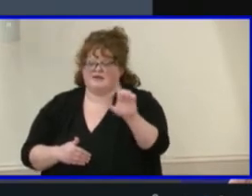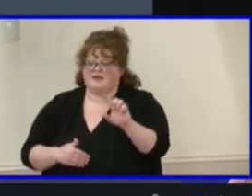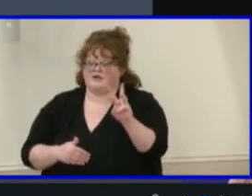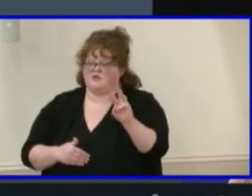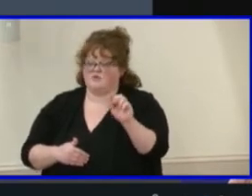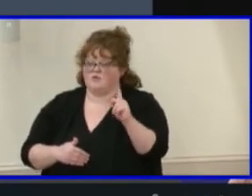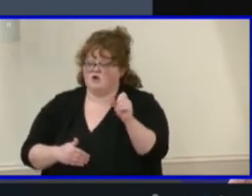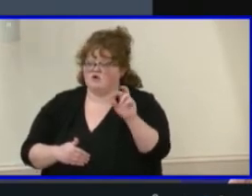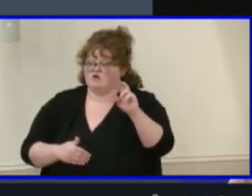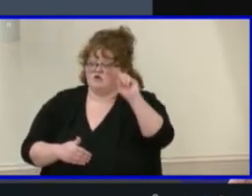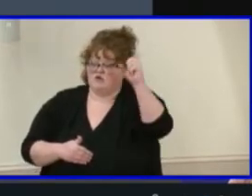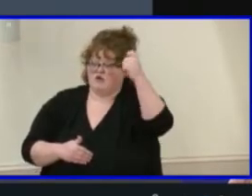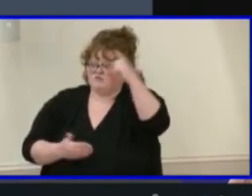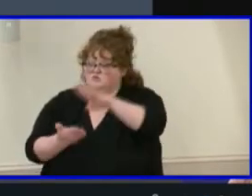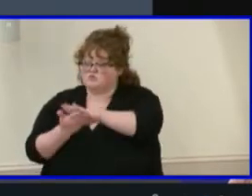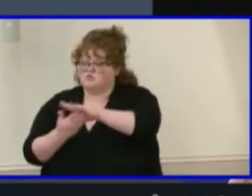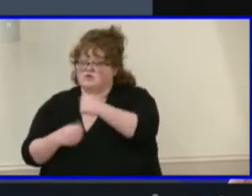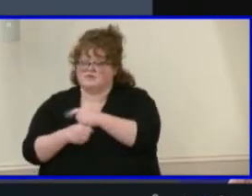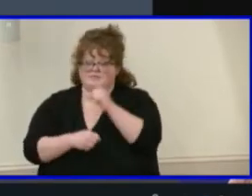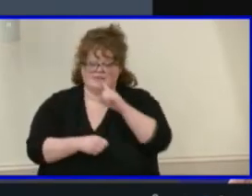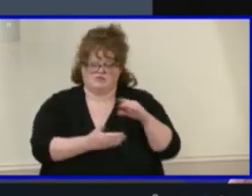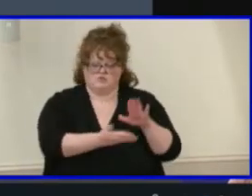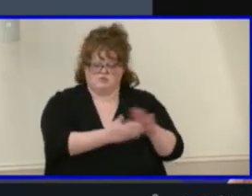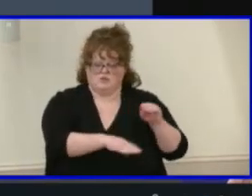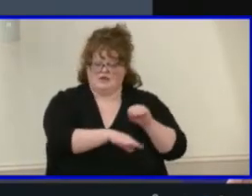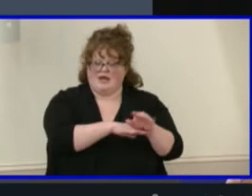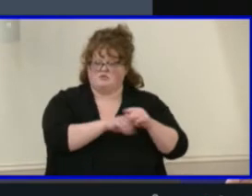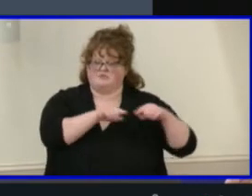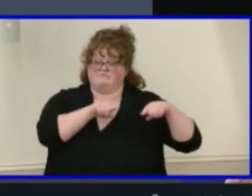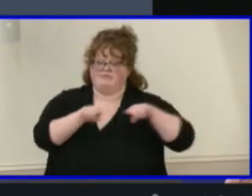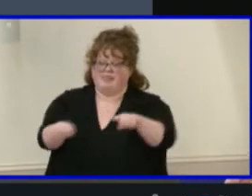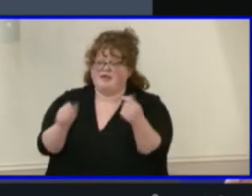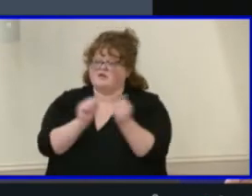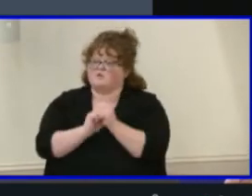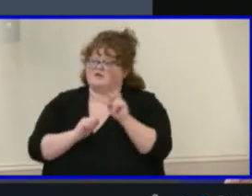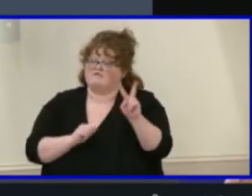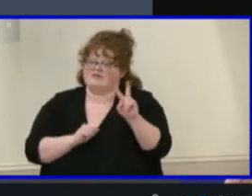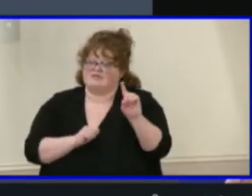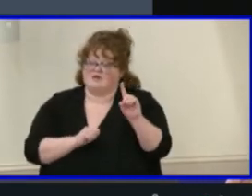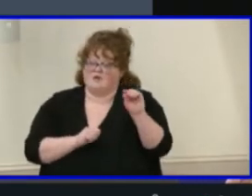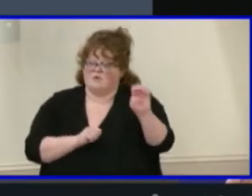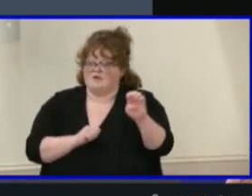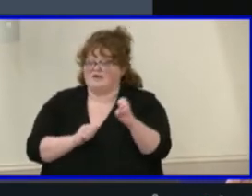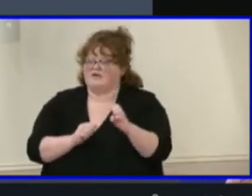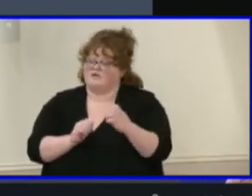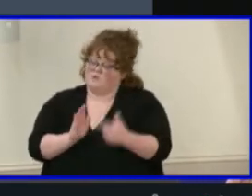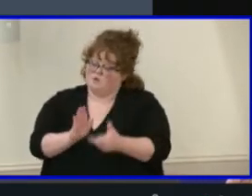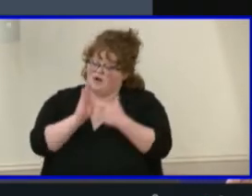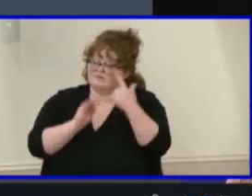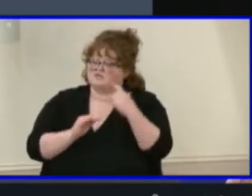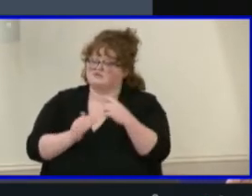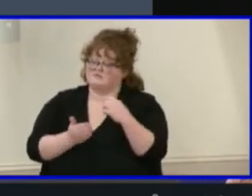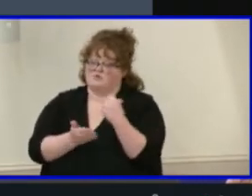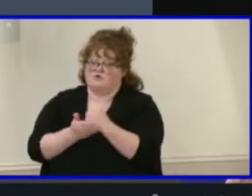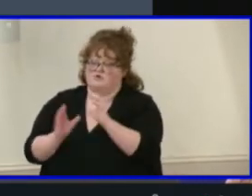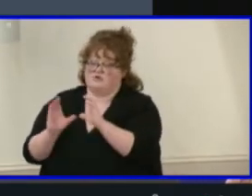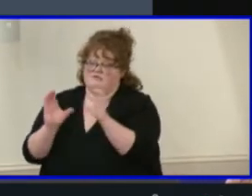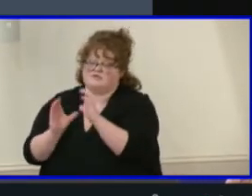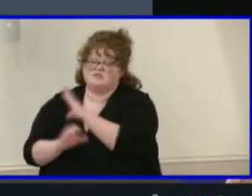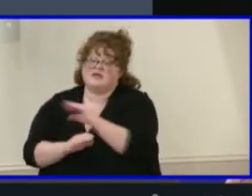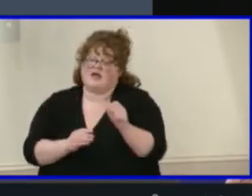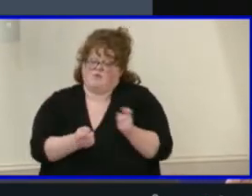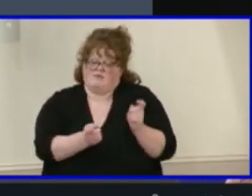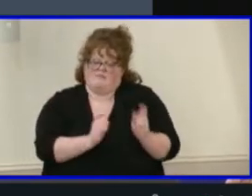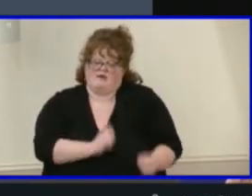school counseling to align with national models and VDOE standards of accreditation, modified the title of sequential electives to